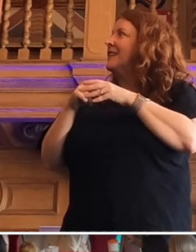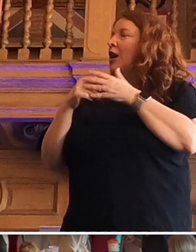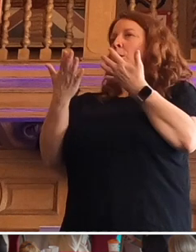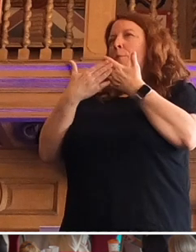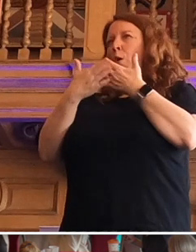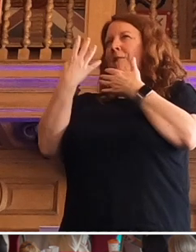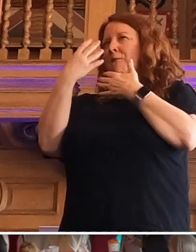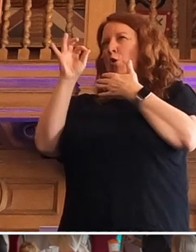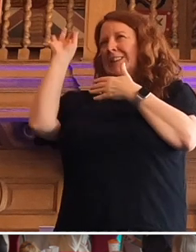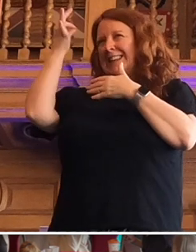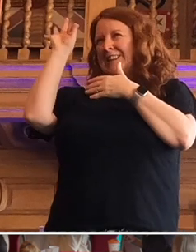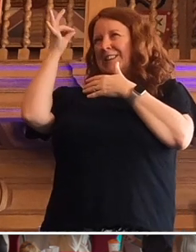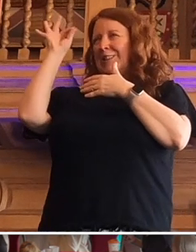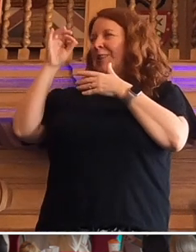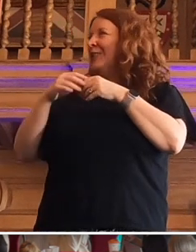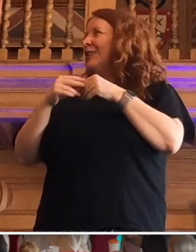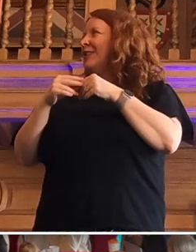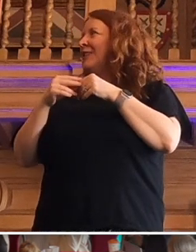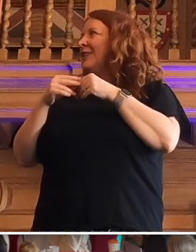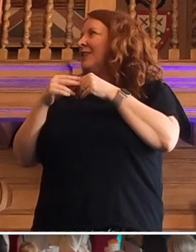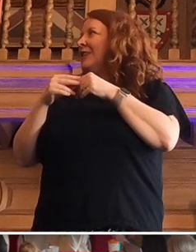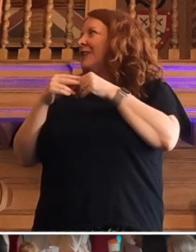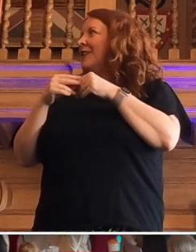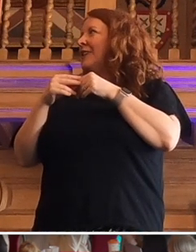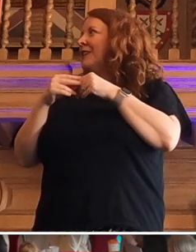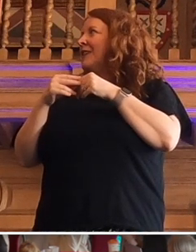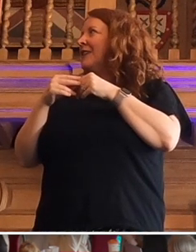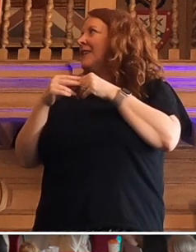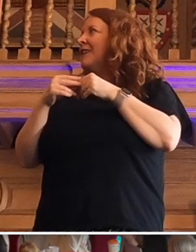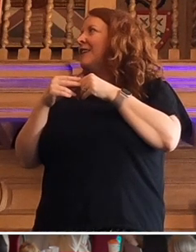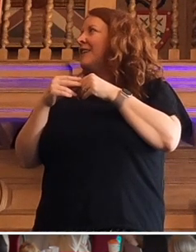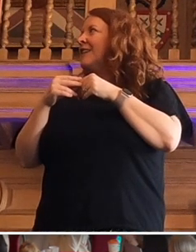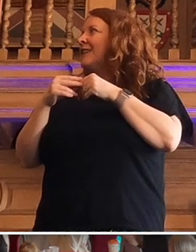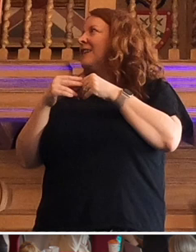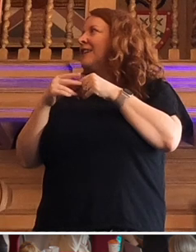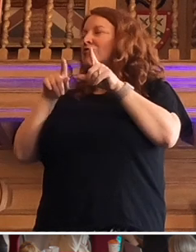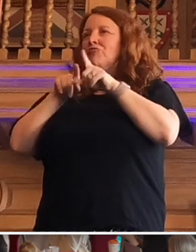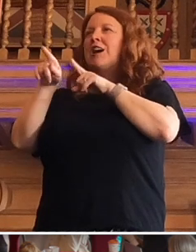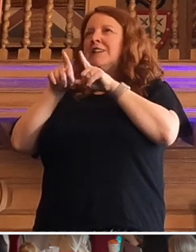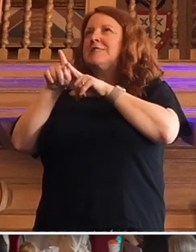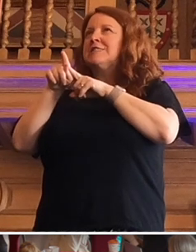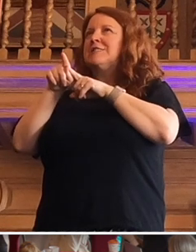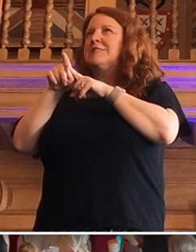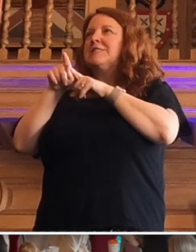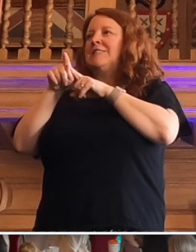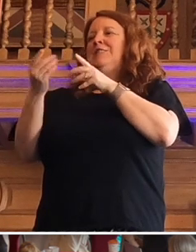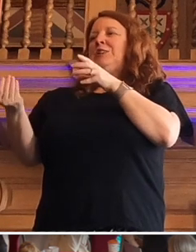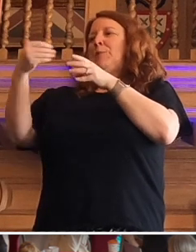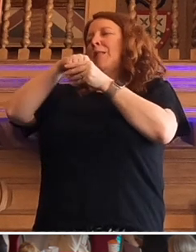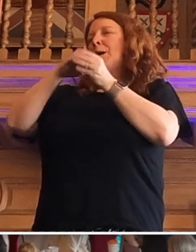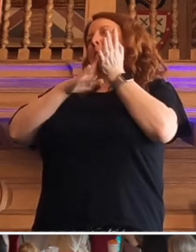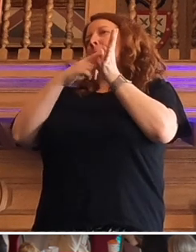local authorities, one way or another, have been trying to implement Marmot